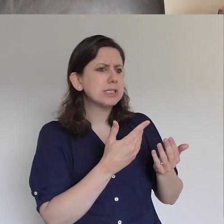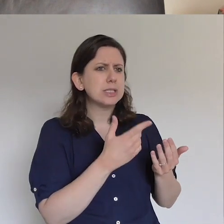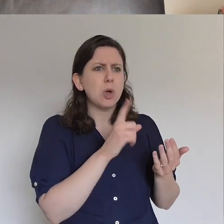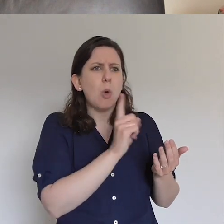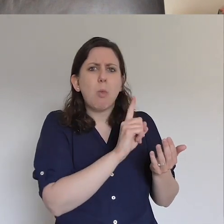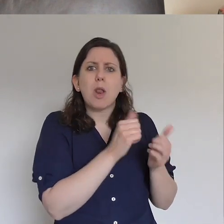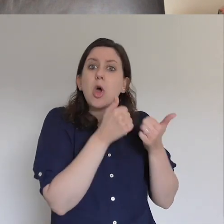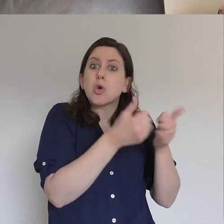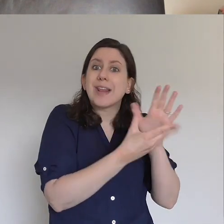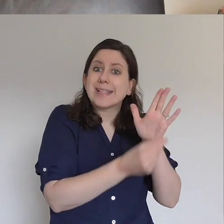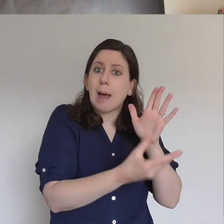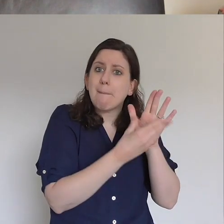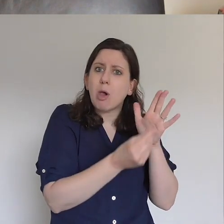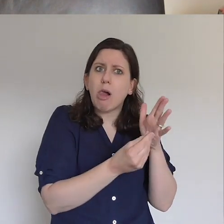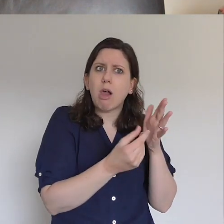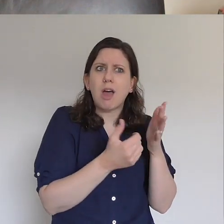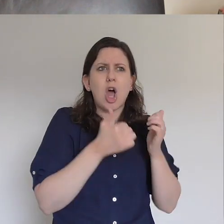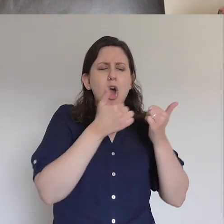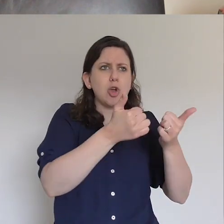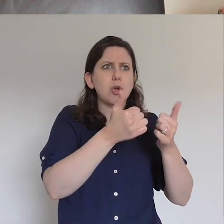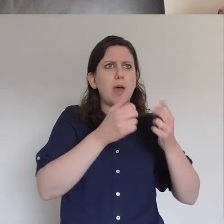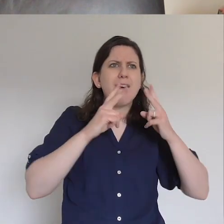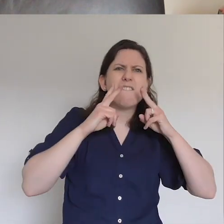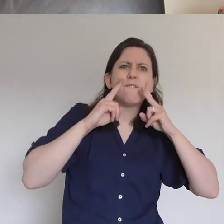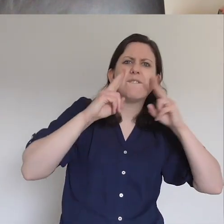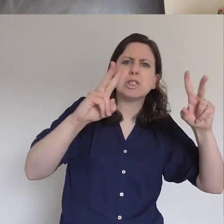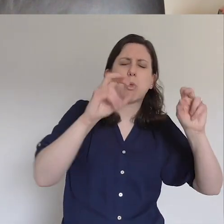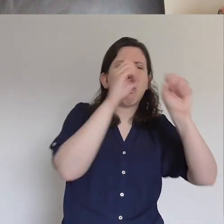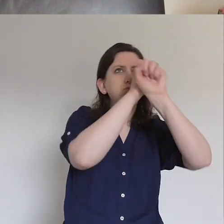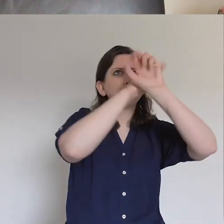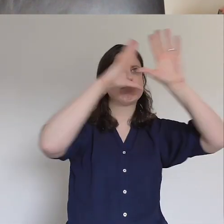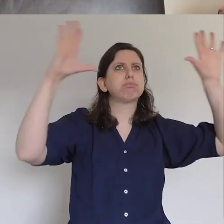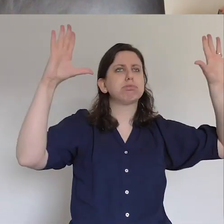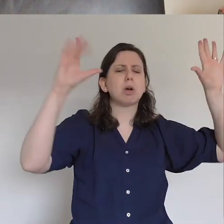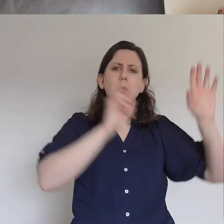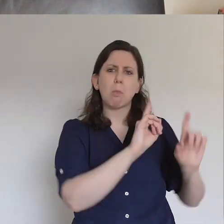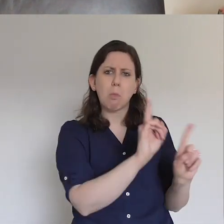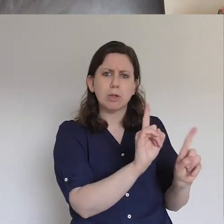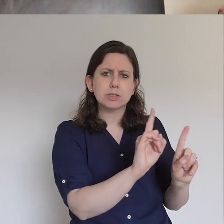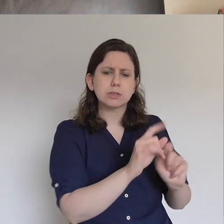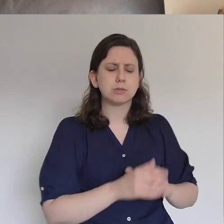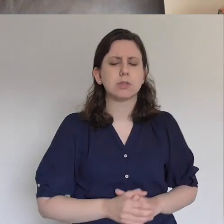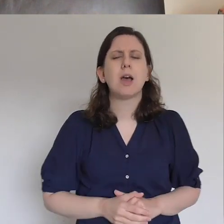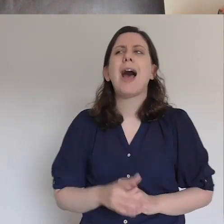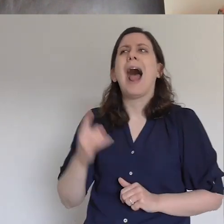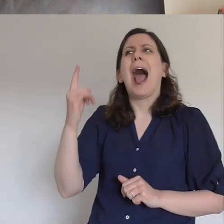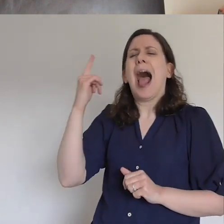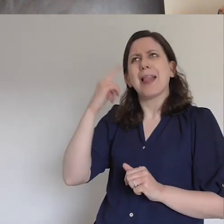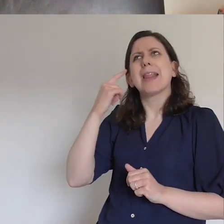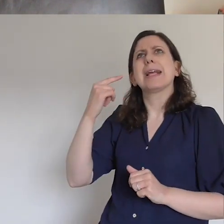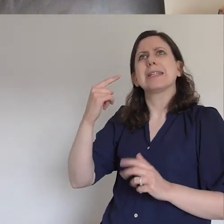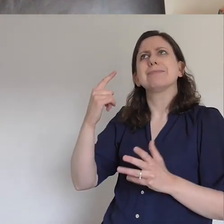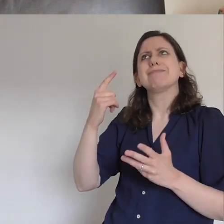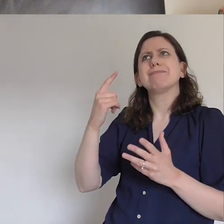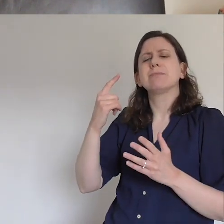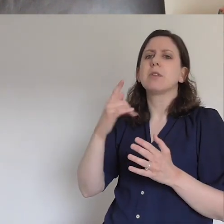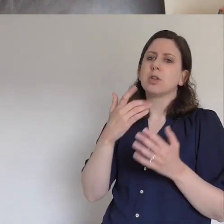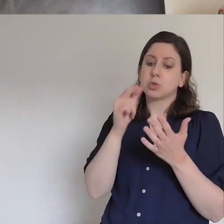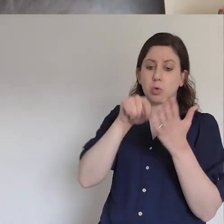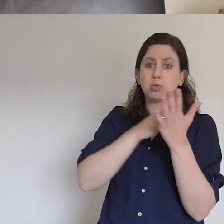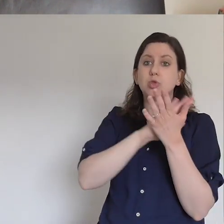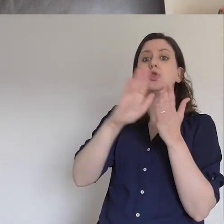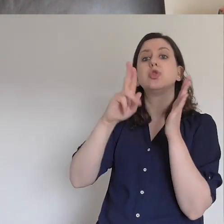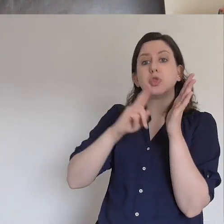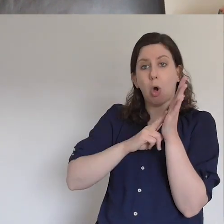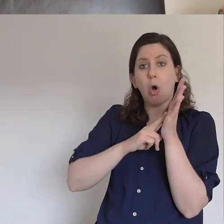For you, what passage do you think that says that? But what does that look like? Yeah, I think it's when the woman in John, you know, she takes the perfume,